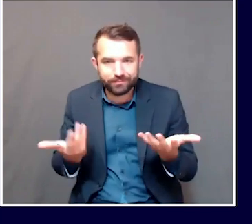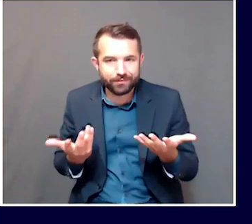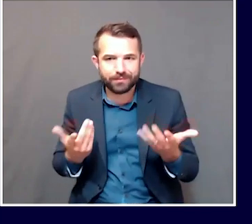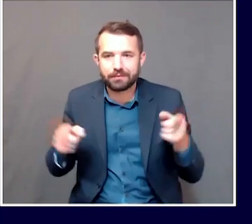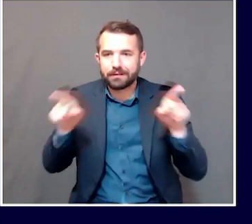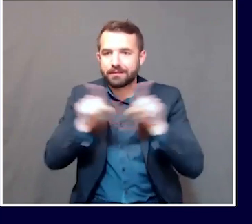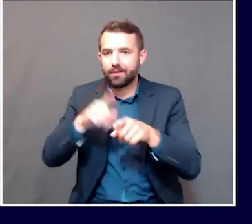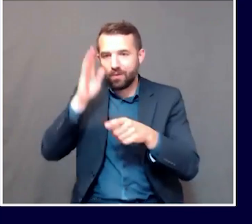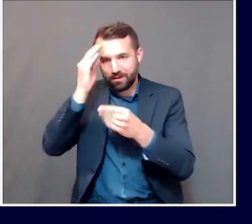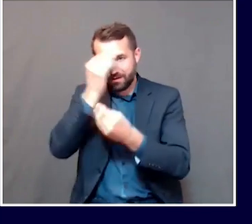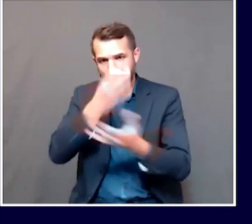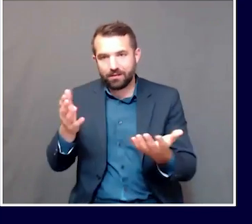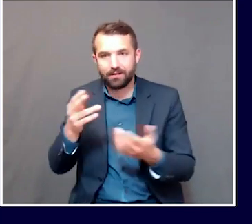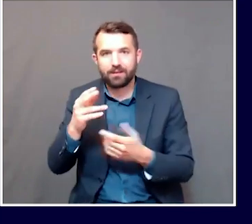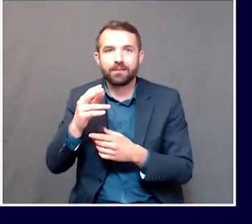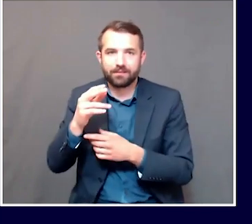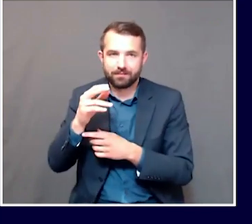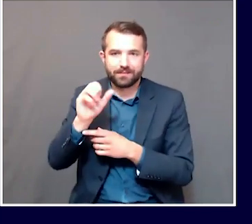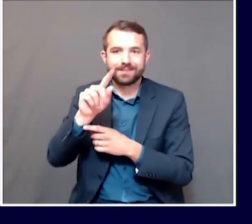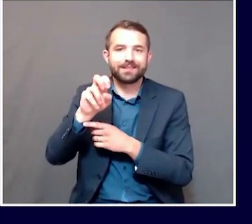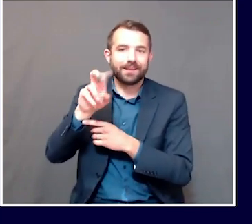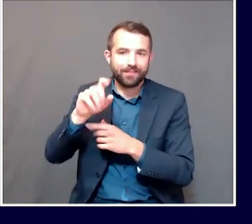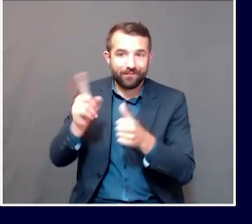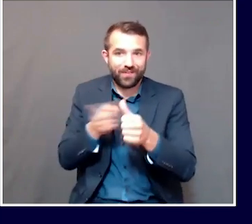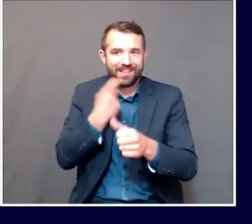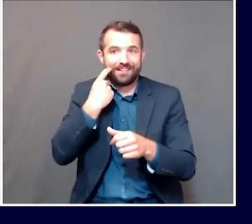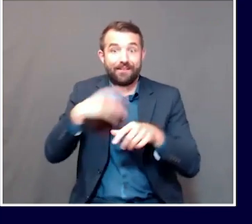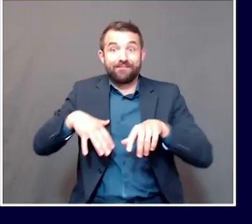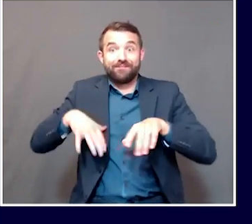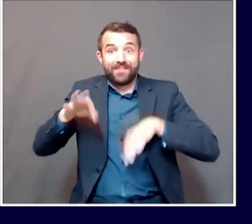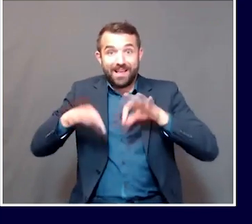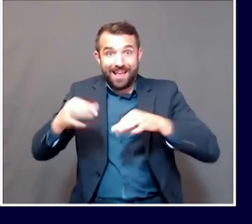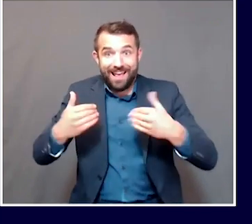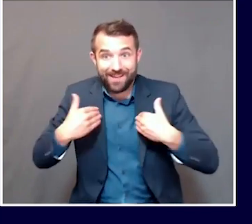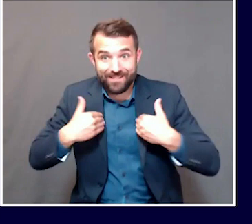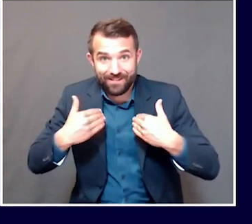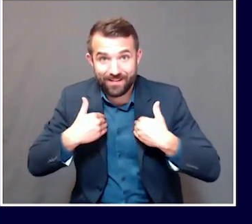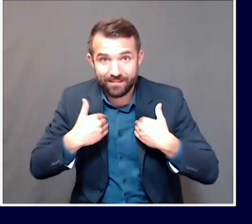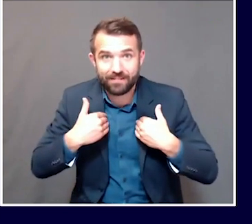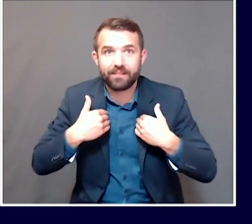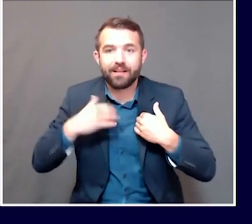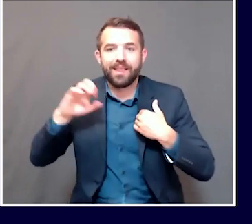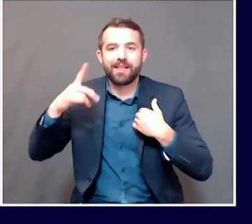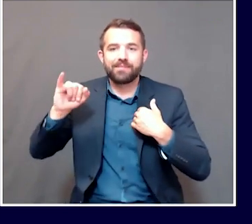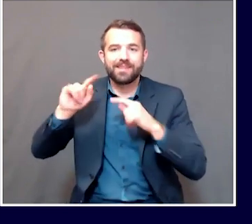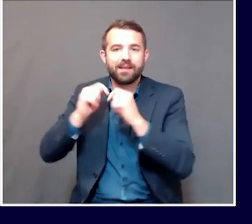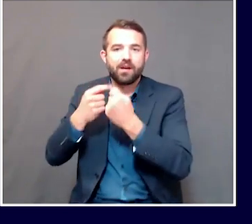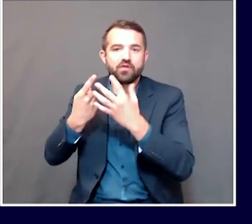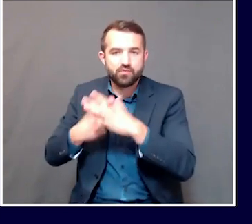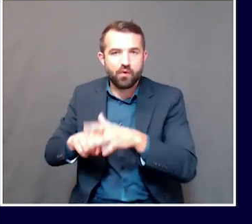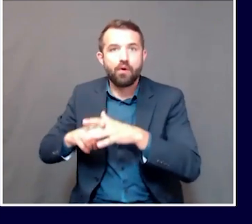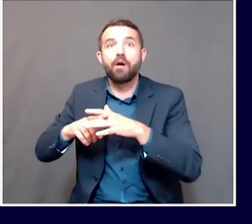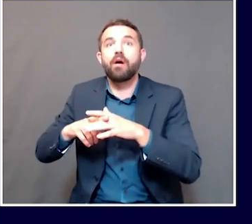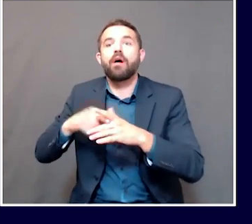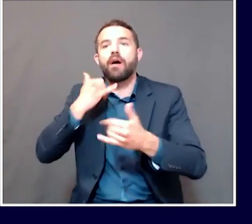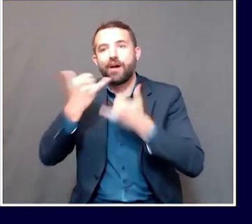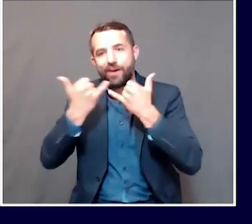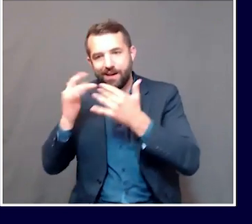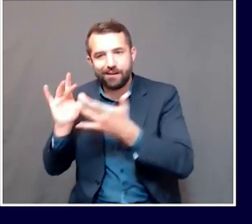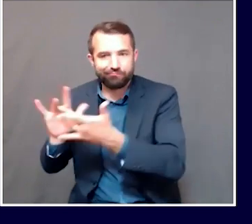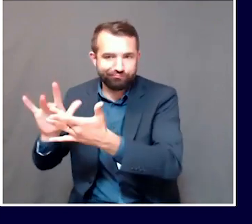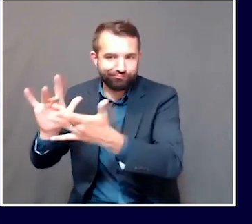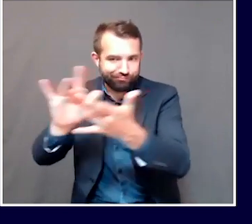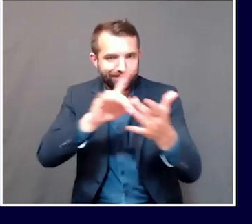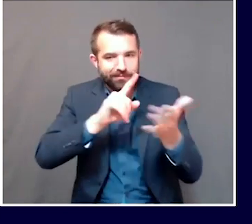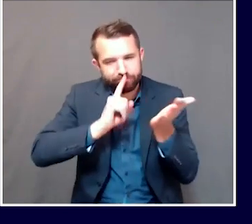when we get new cases in, our epi team fires up its machinery, begins their detective work. Most of